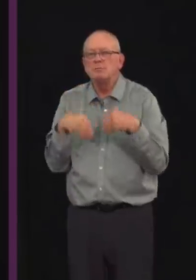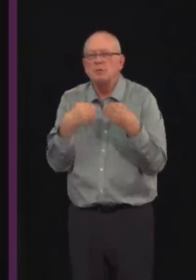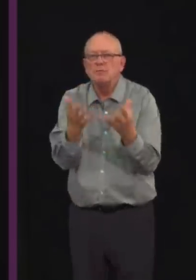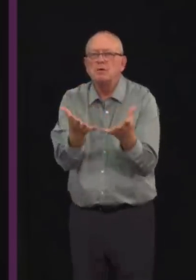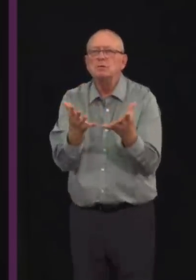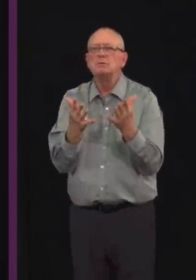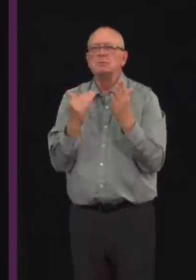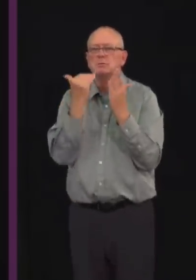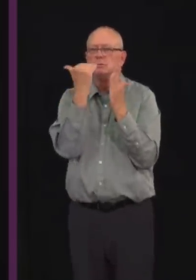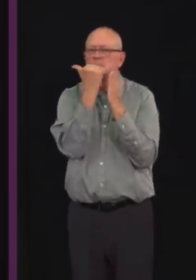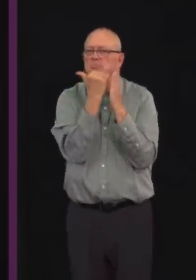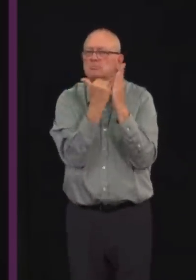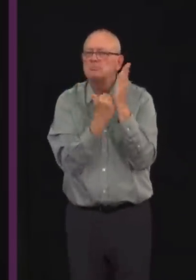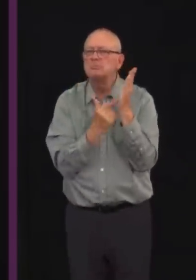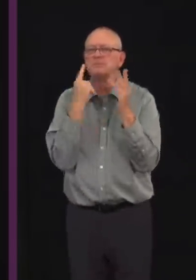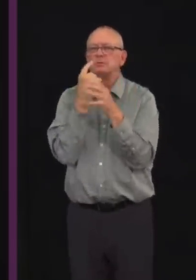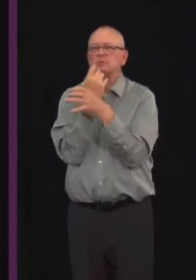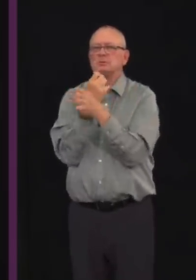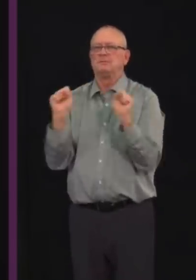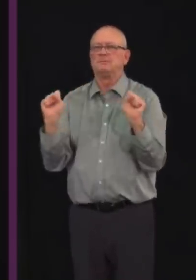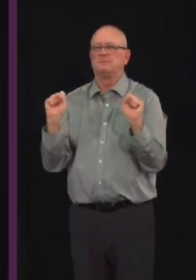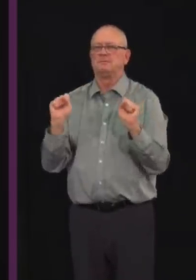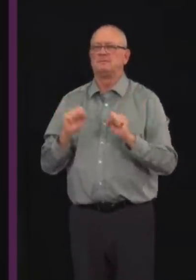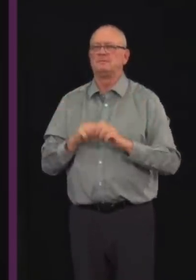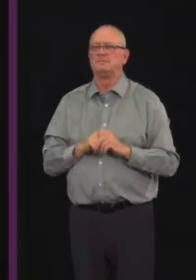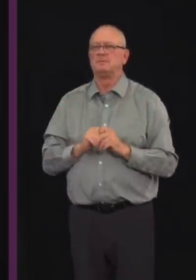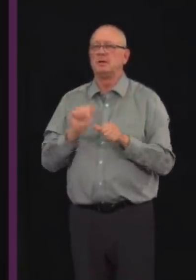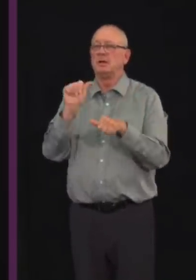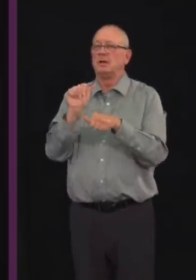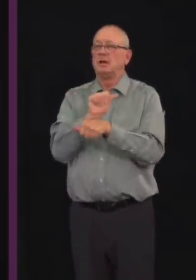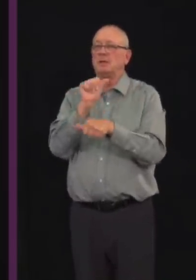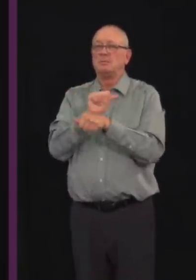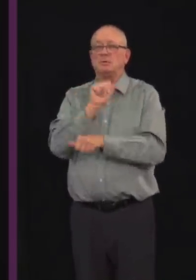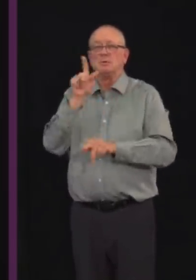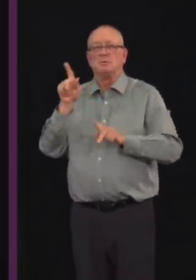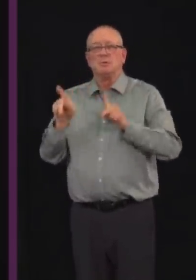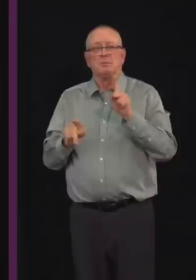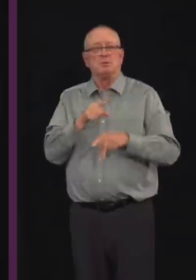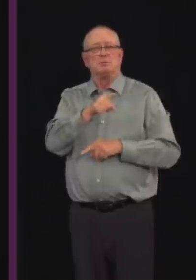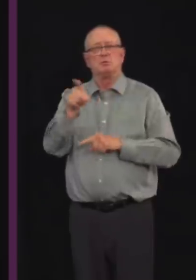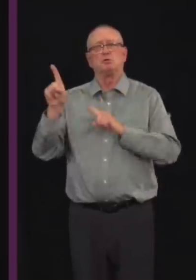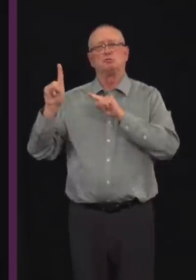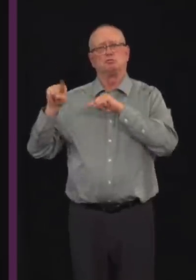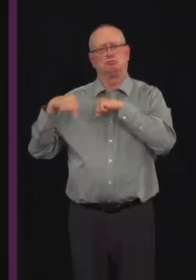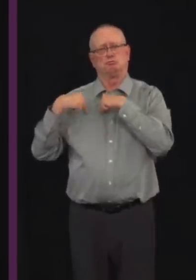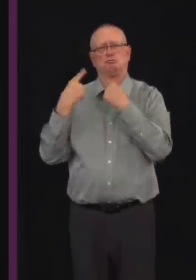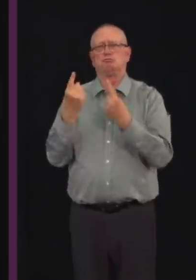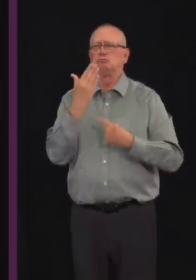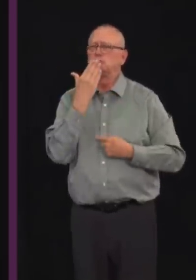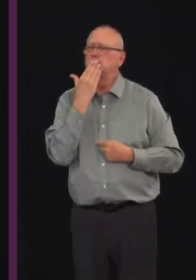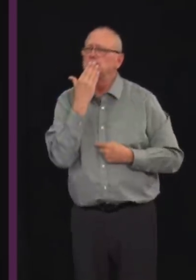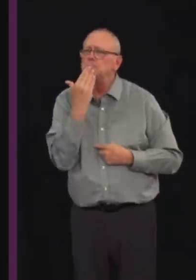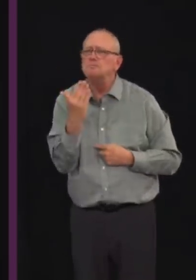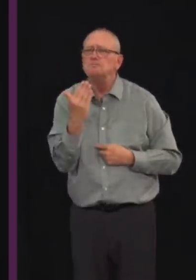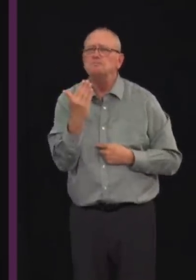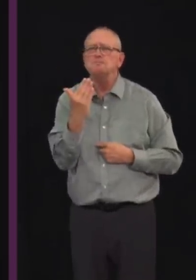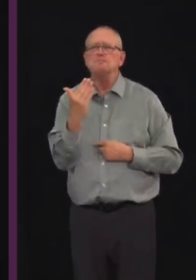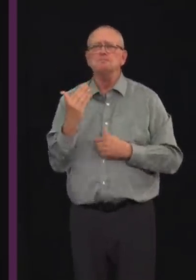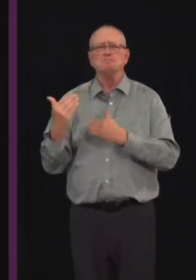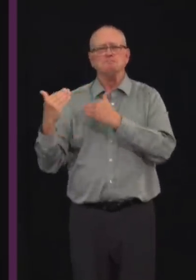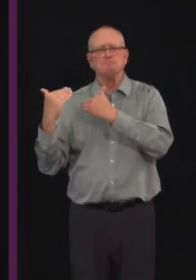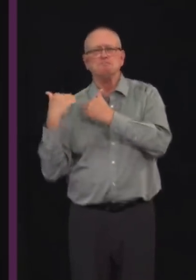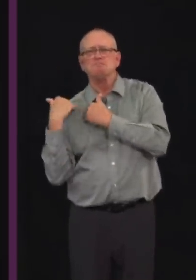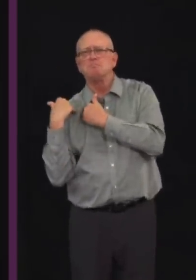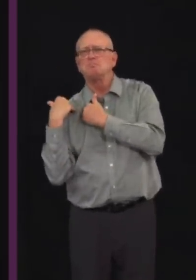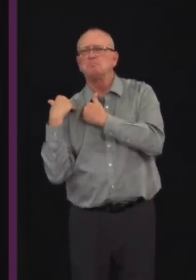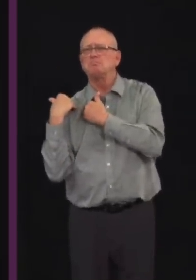But because Albertans have been doing the right thing and acting responsibly, a state of emergency is no longer required. And it was